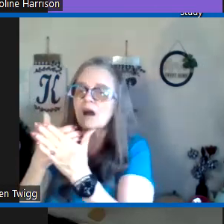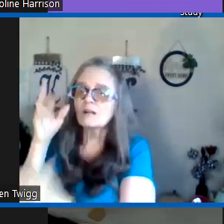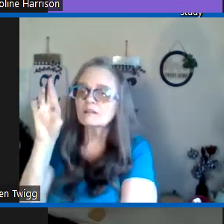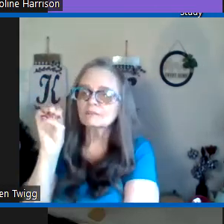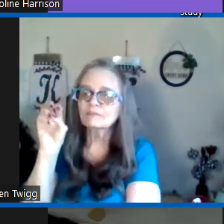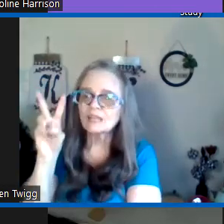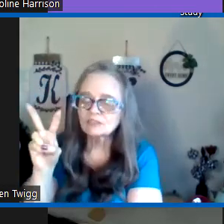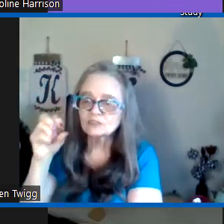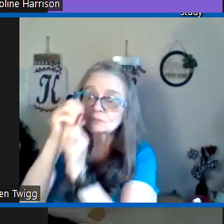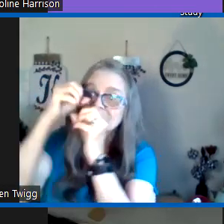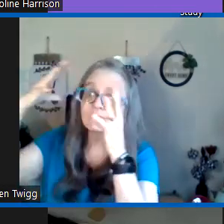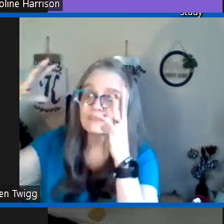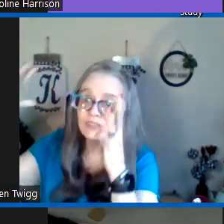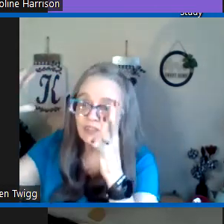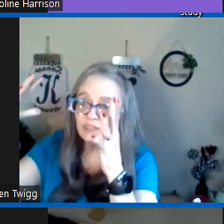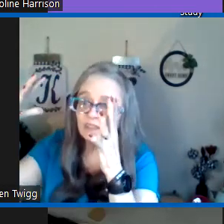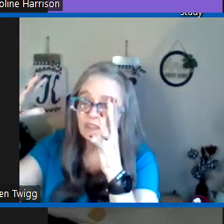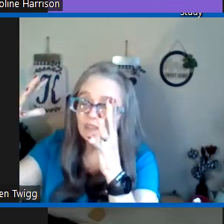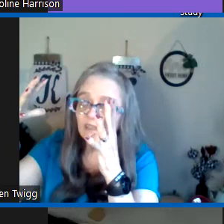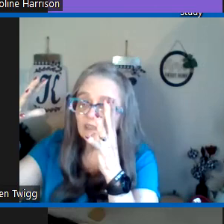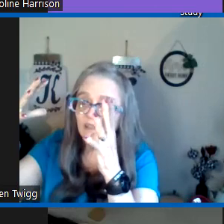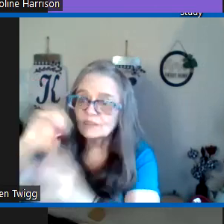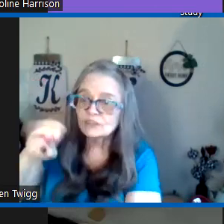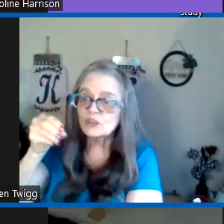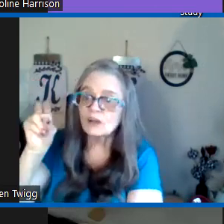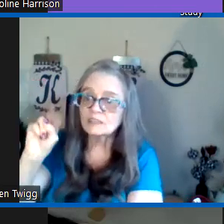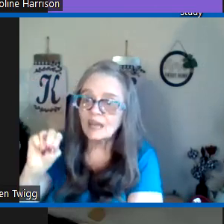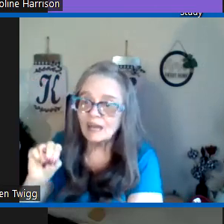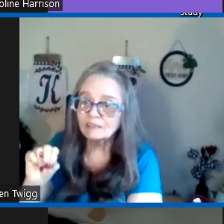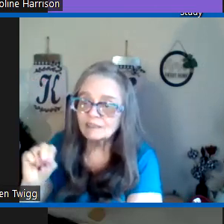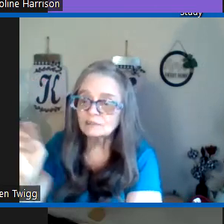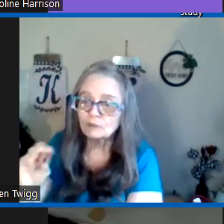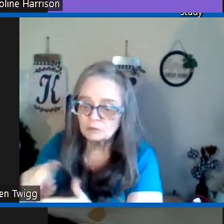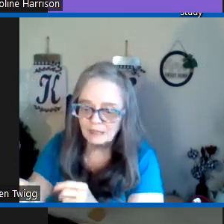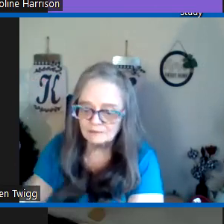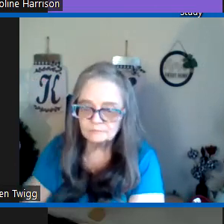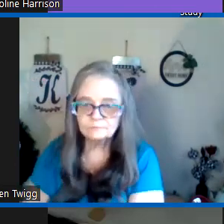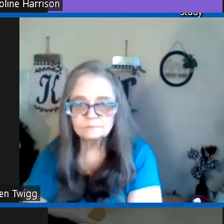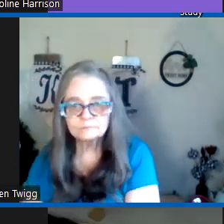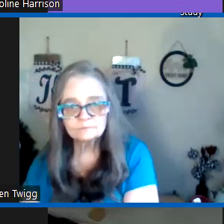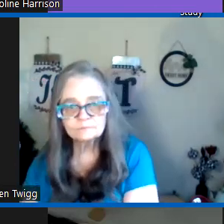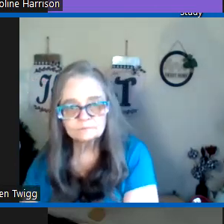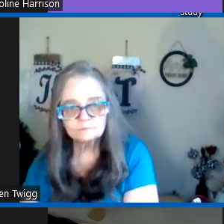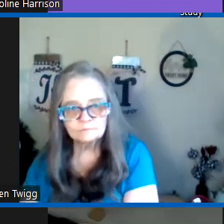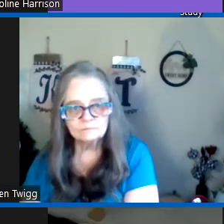all of revelation was a vision that John had and wrote about